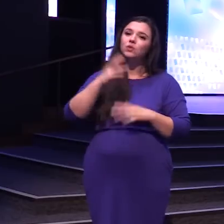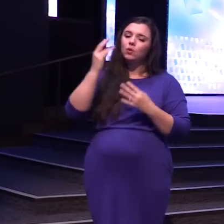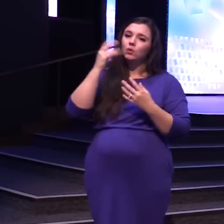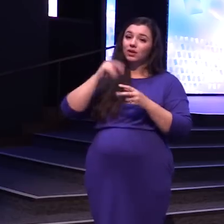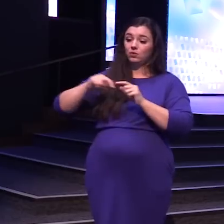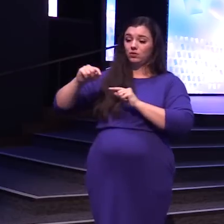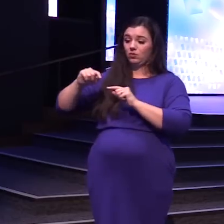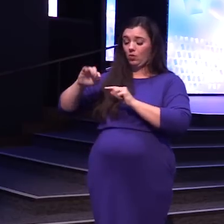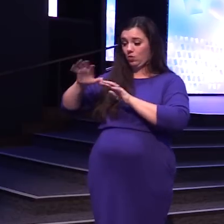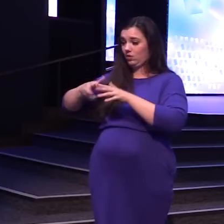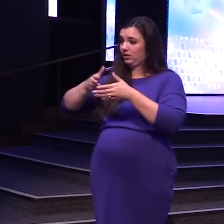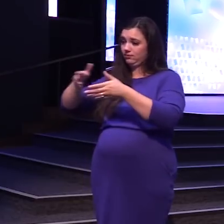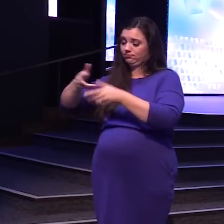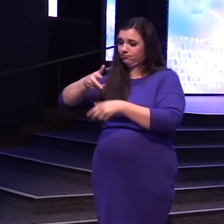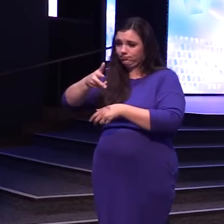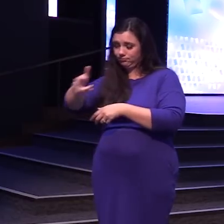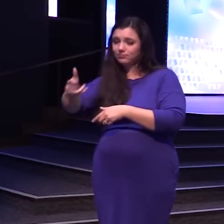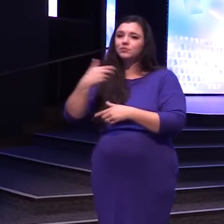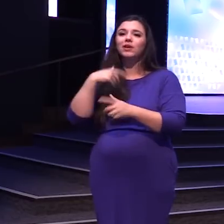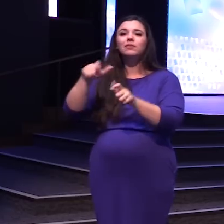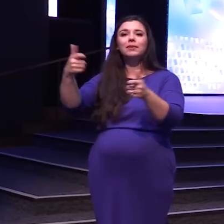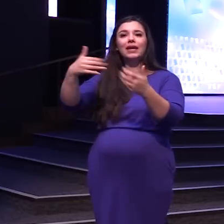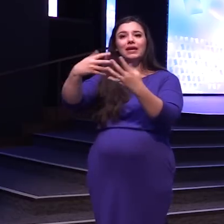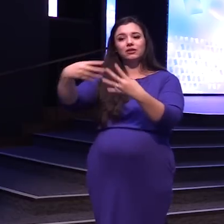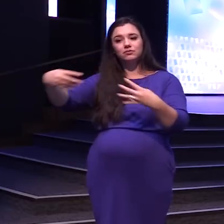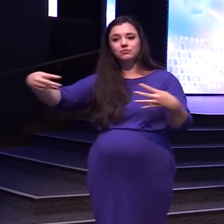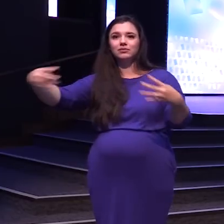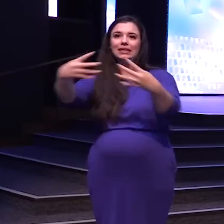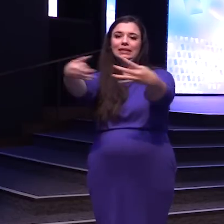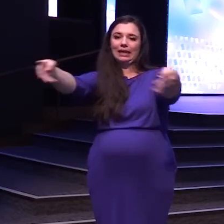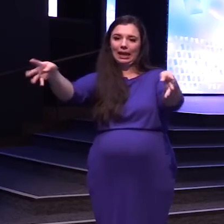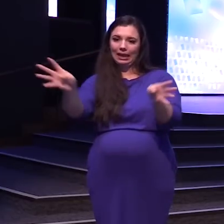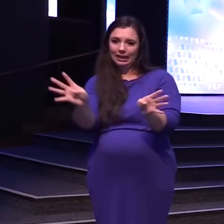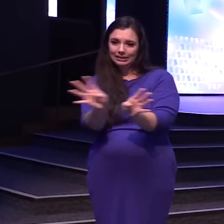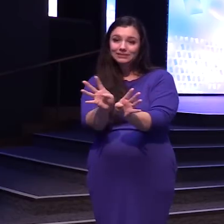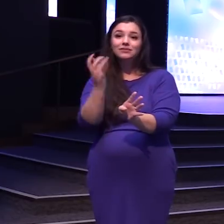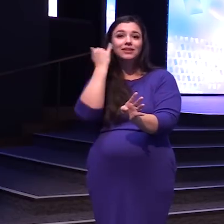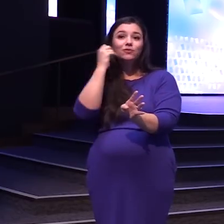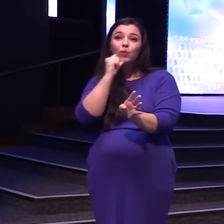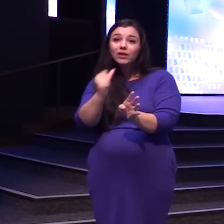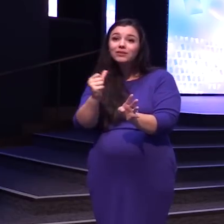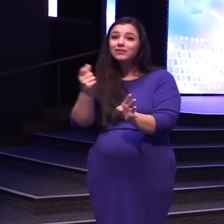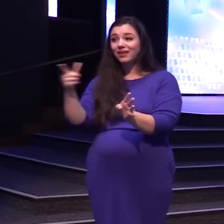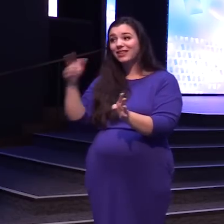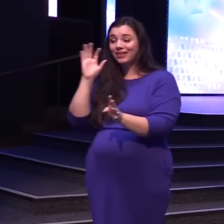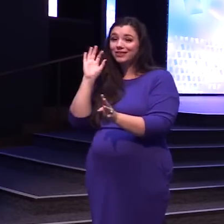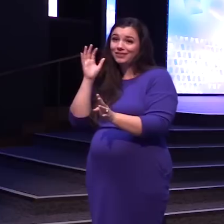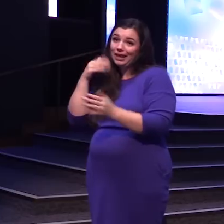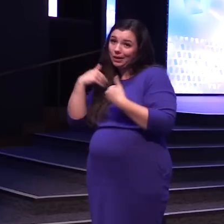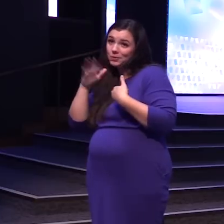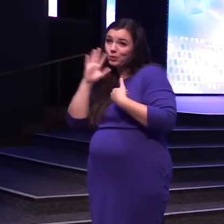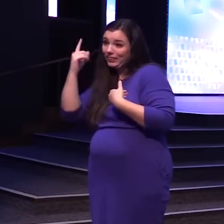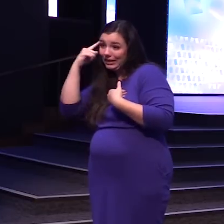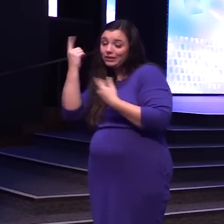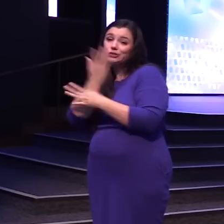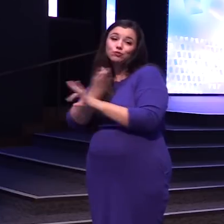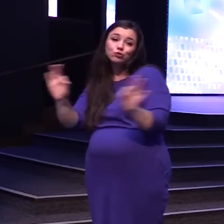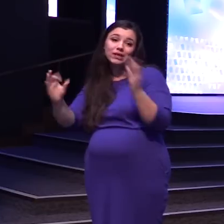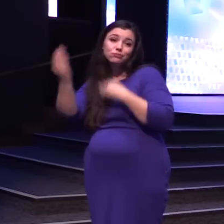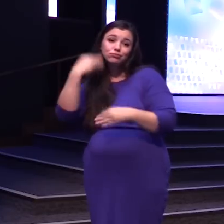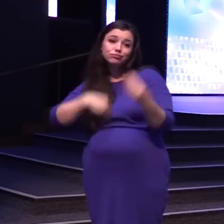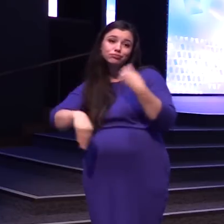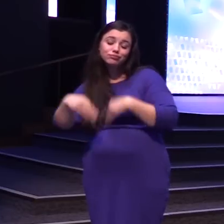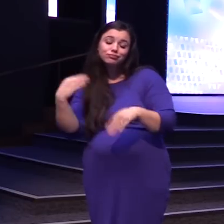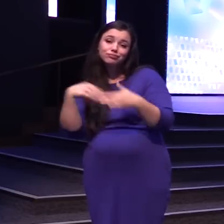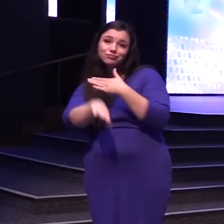back And we have our big garden With a fence around it With a gate Because if we didn't The animals would think It's a free buffet So we go through